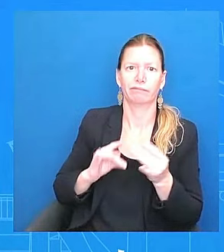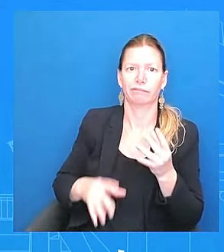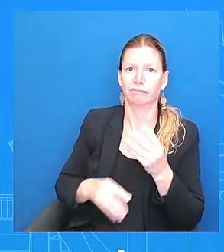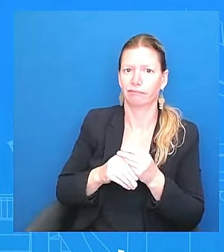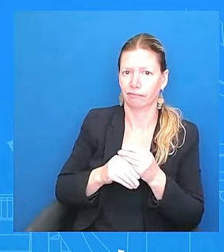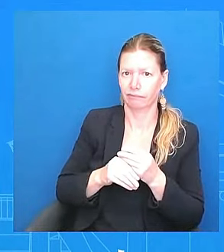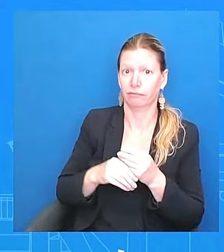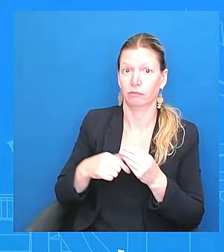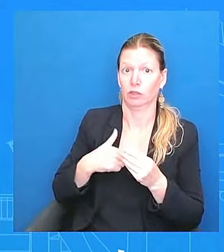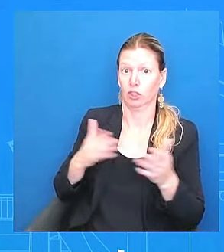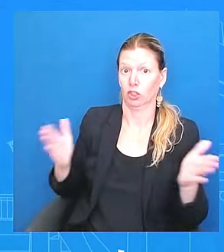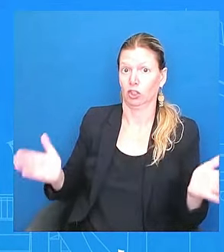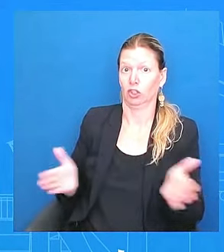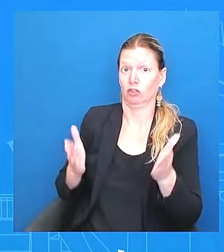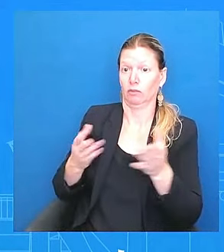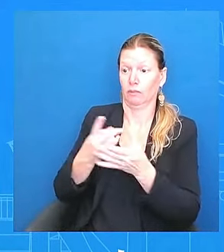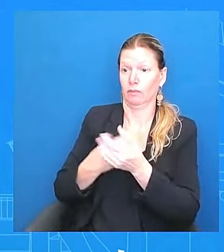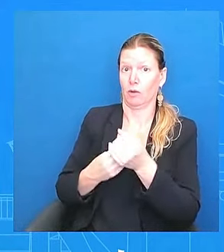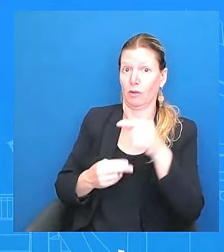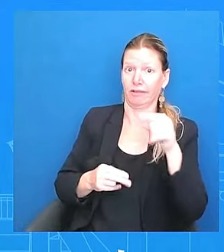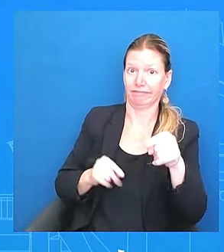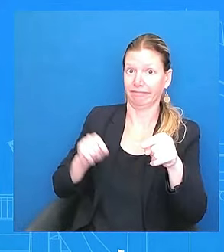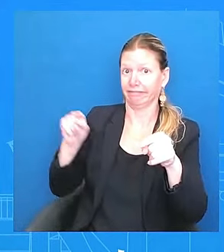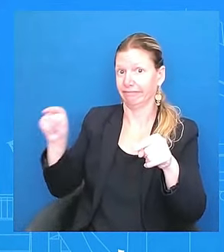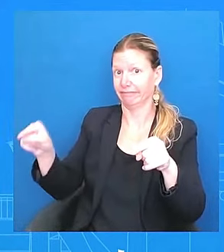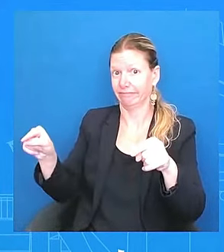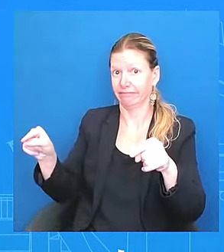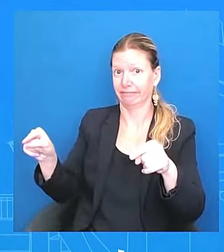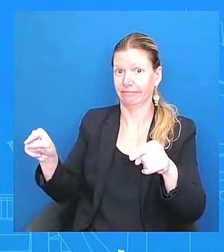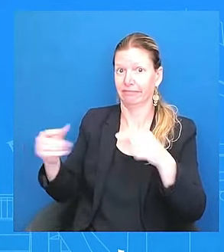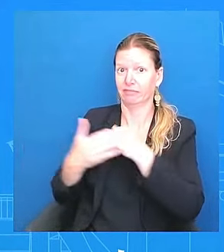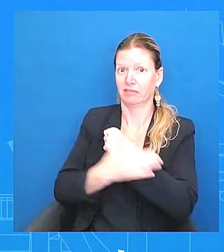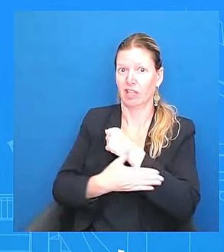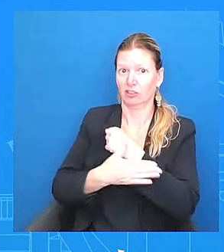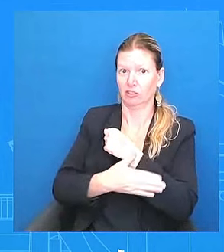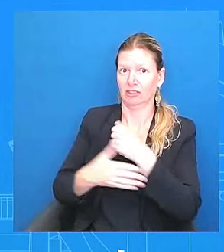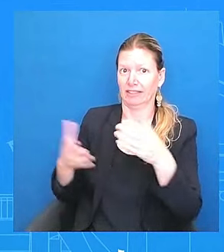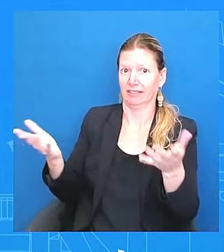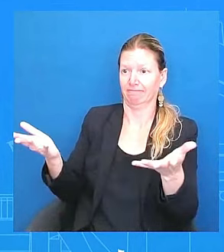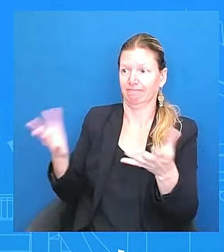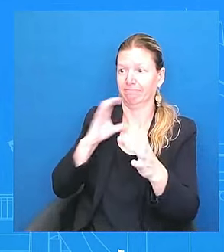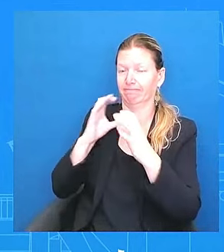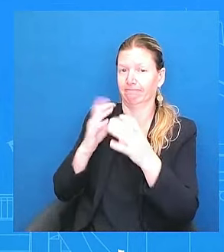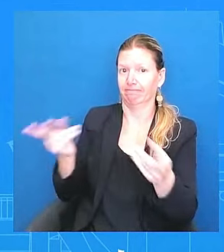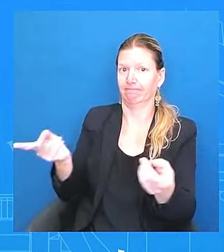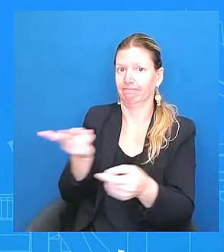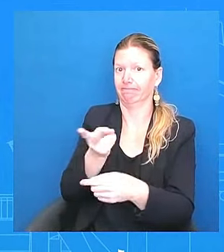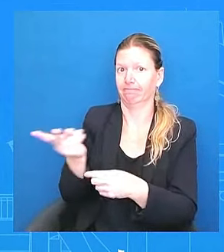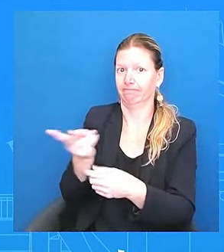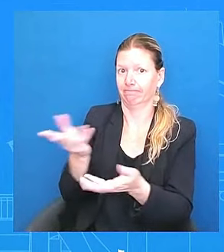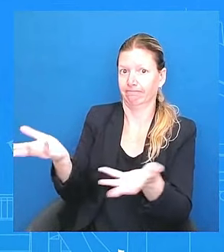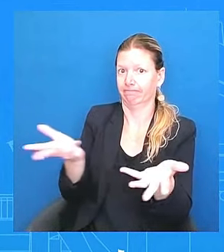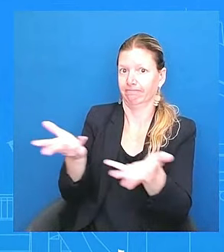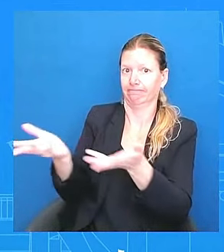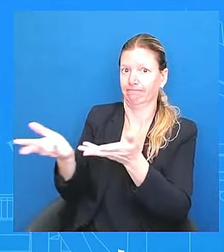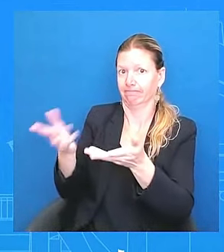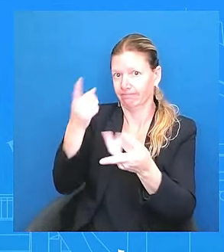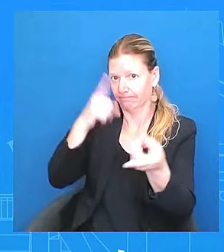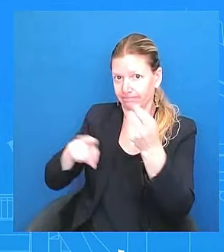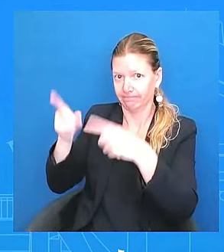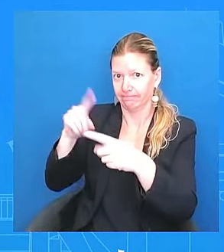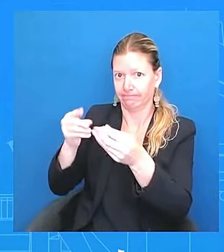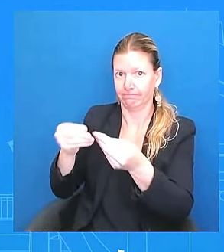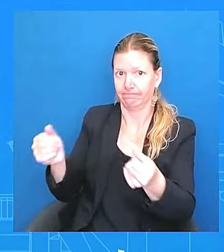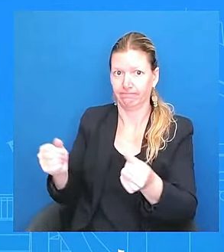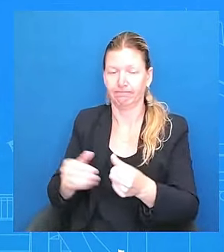so they can get to a resolution here. And that's what we call for. Oh. MS. No, go ahead. Thanks, Graeme.